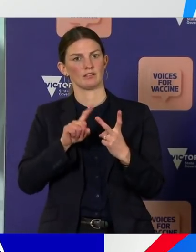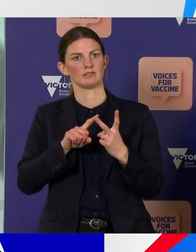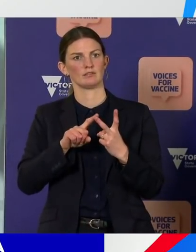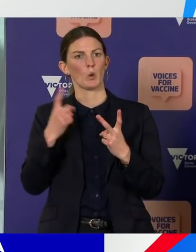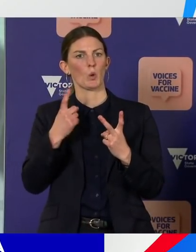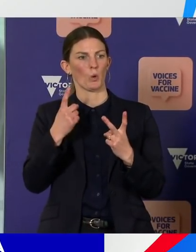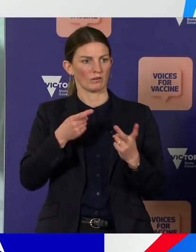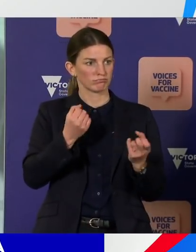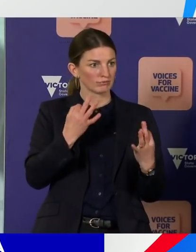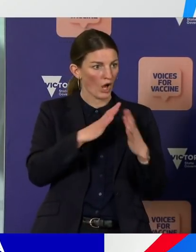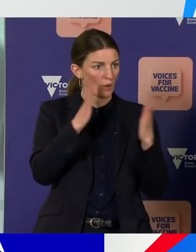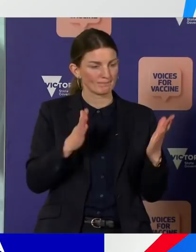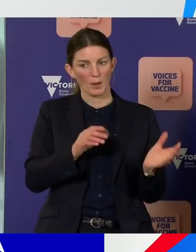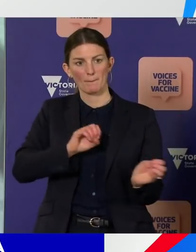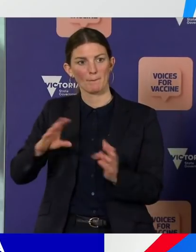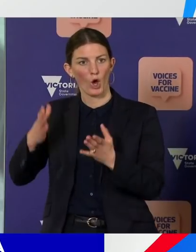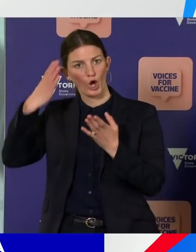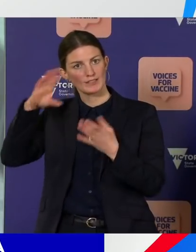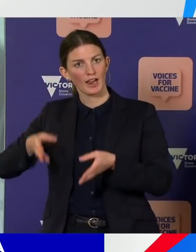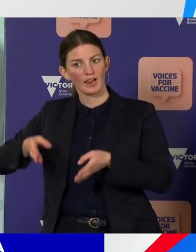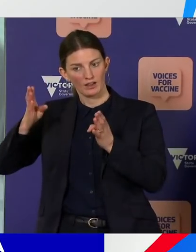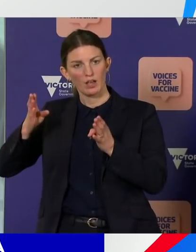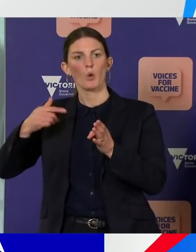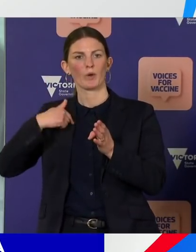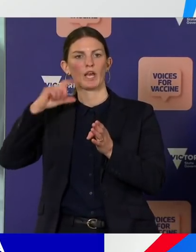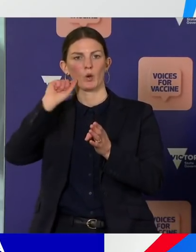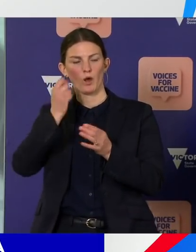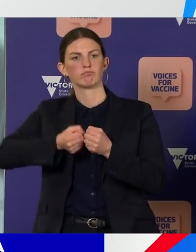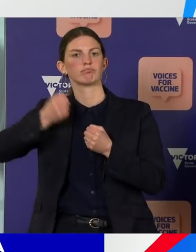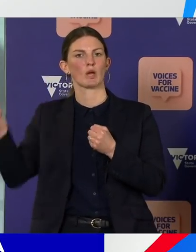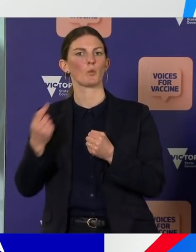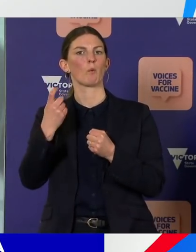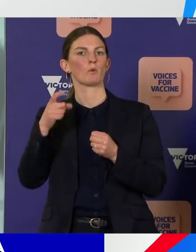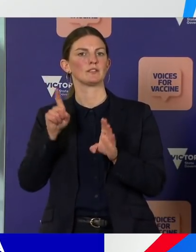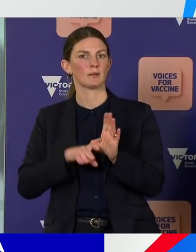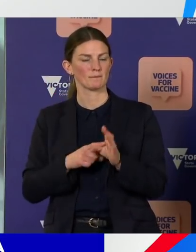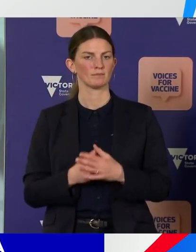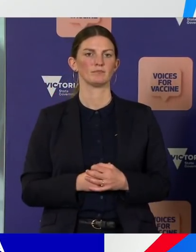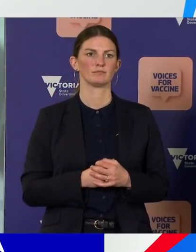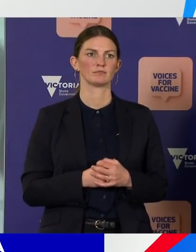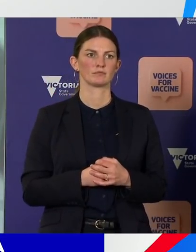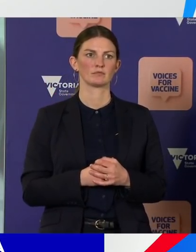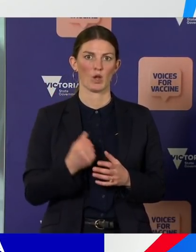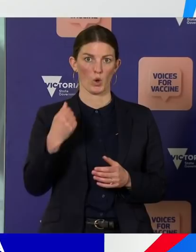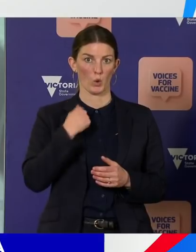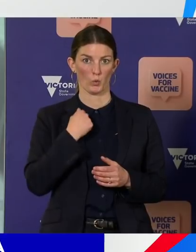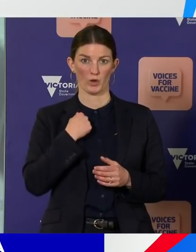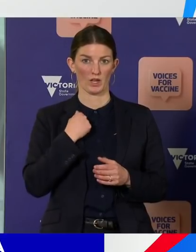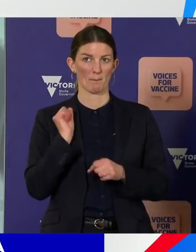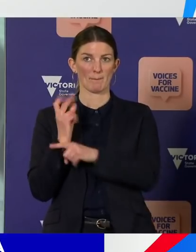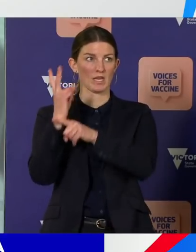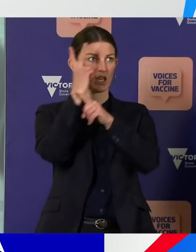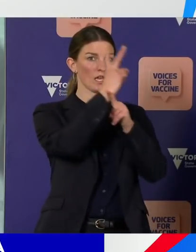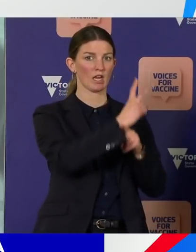program. Our state is providing the most comprehensive response to homelessness and rough sleeping of any state in Australia,